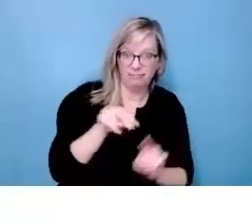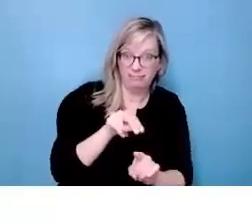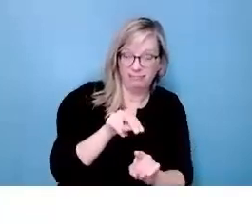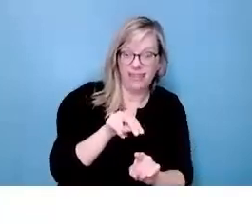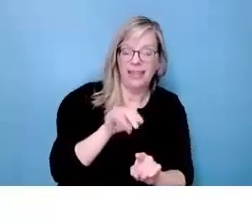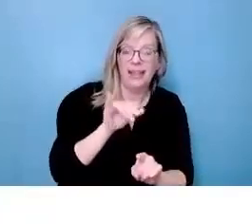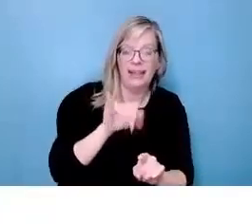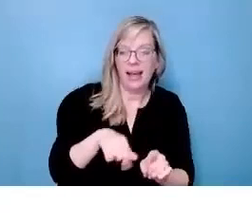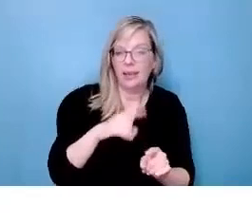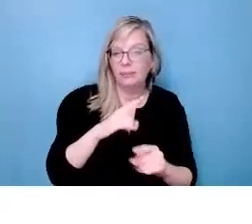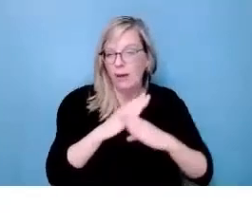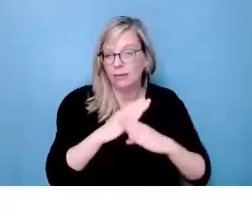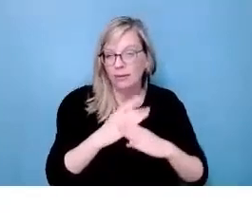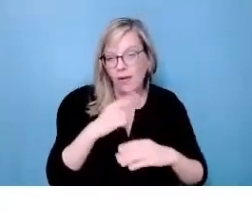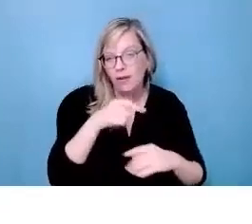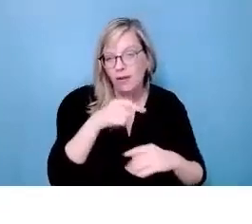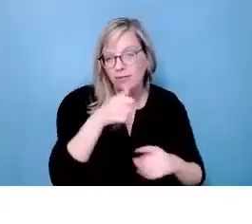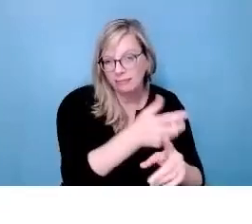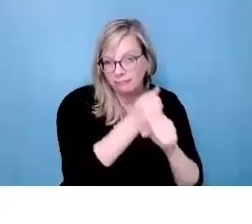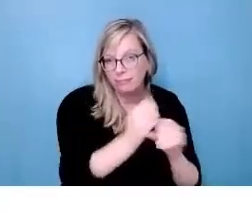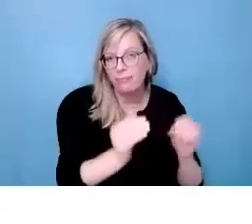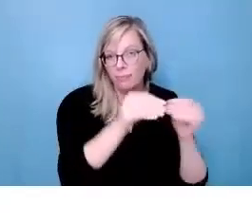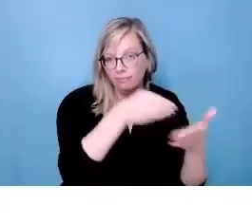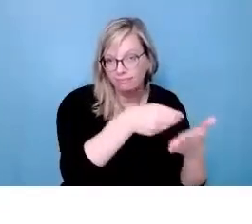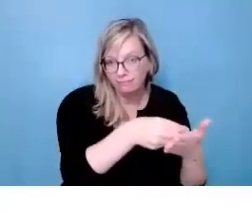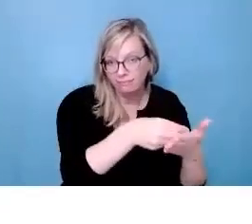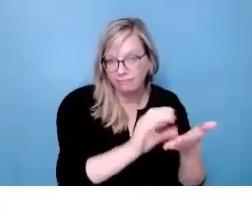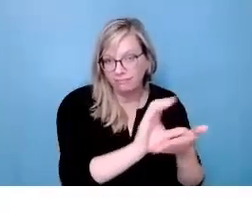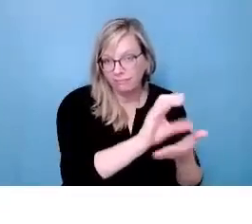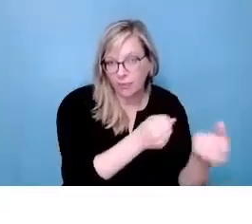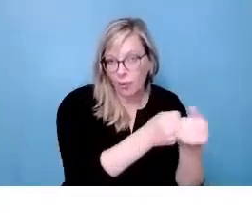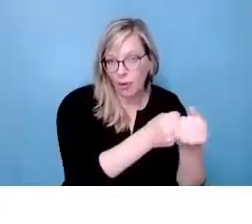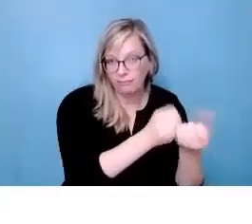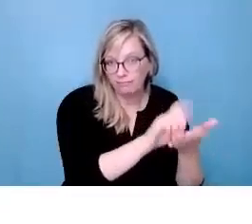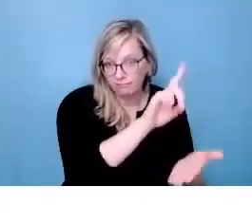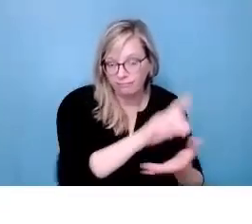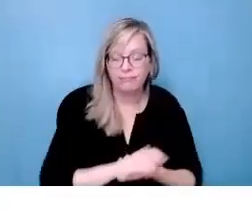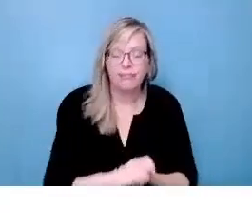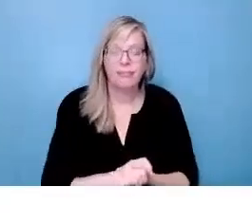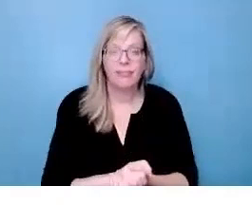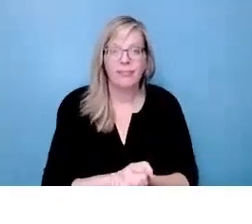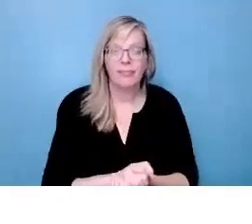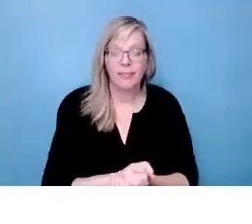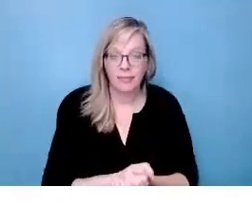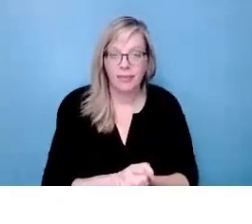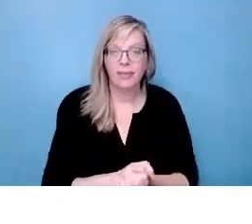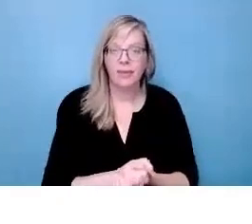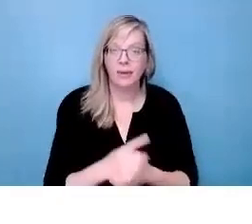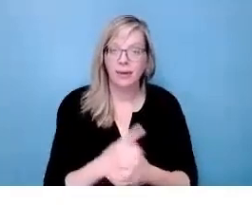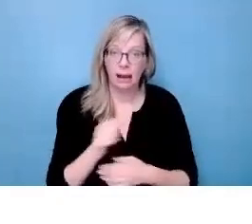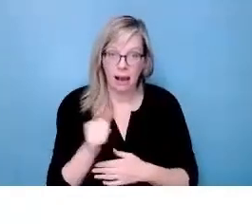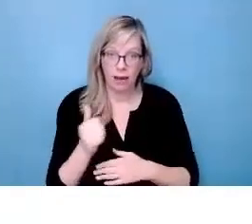process is in place for students trying to seek those funding opportunities. One of the